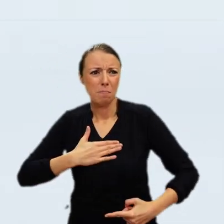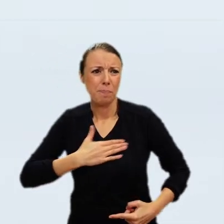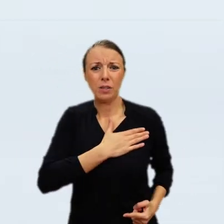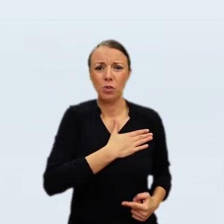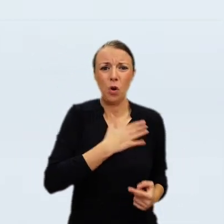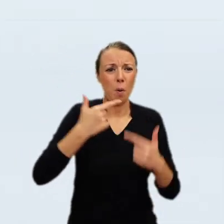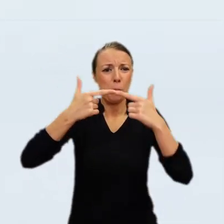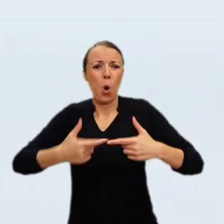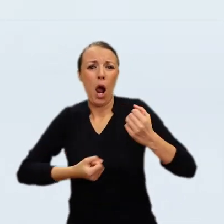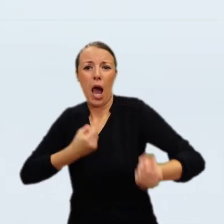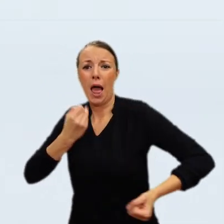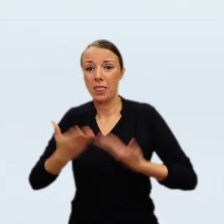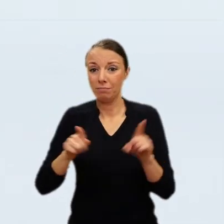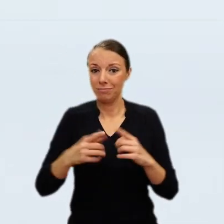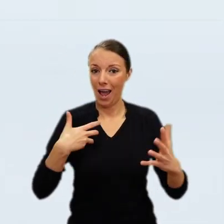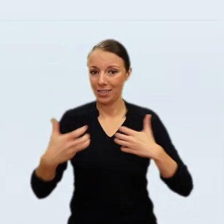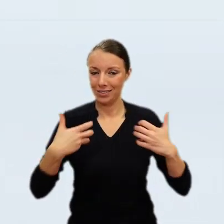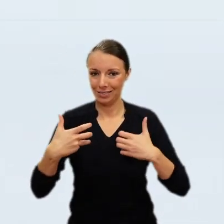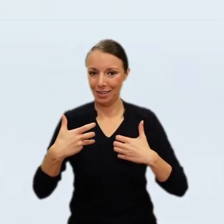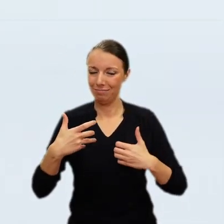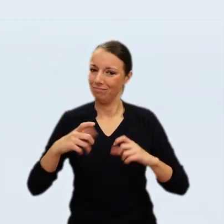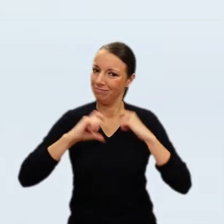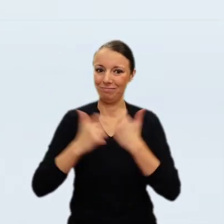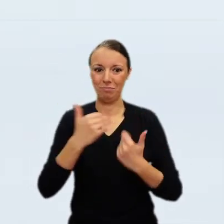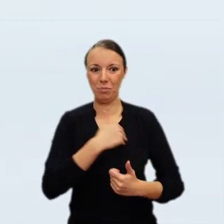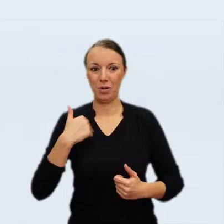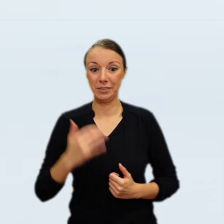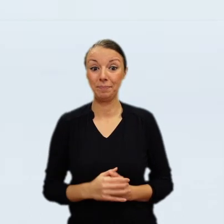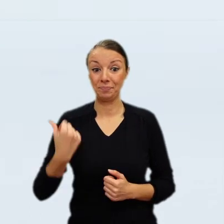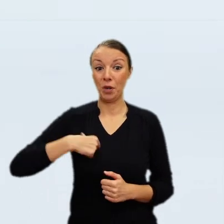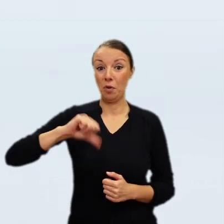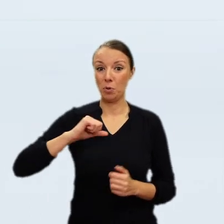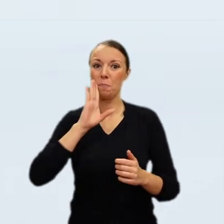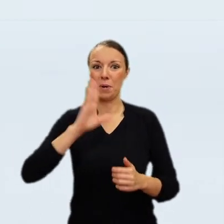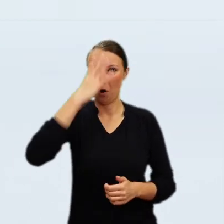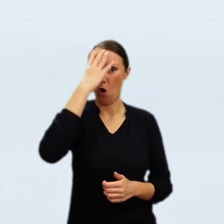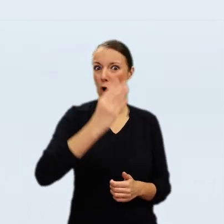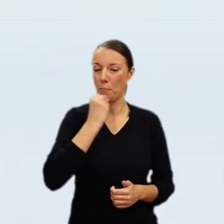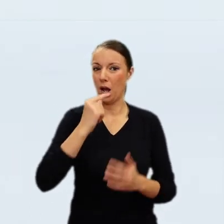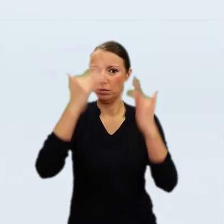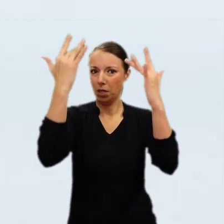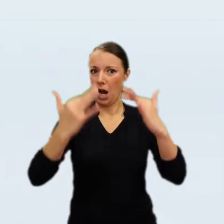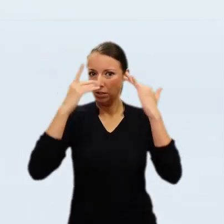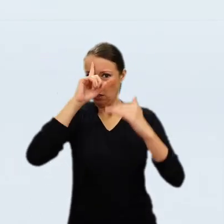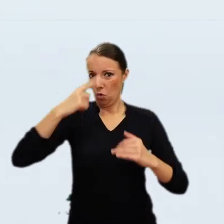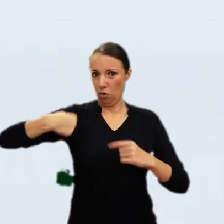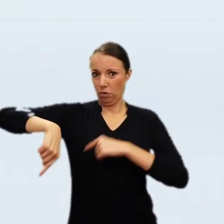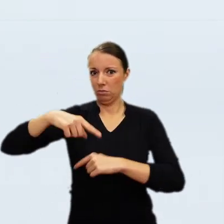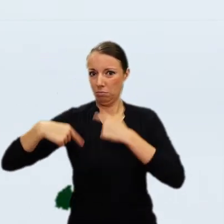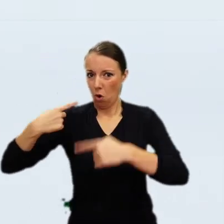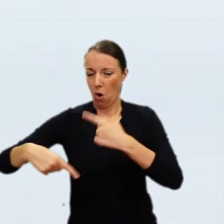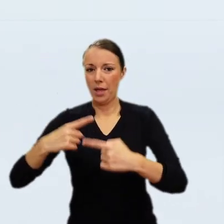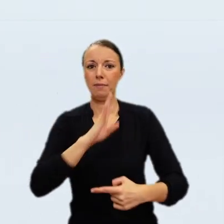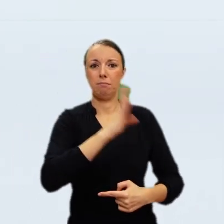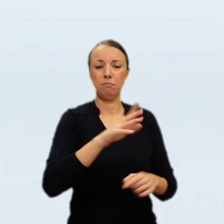homeland. At the end of the 19th century, images of Polish Riders, Cossacks, and Lisowchks emerged as a